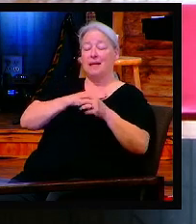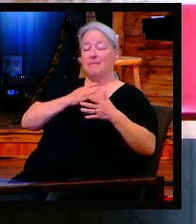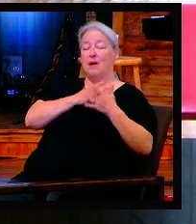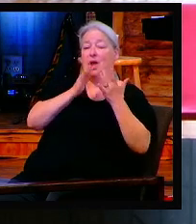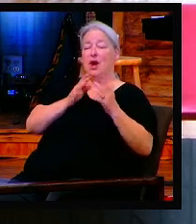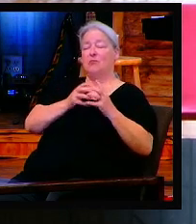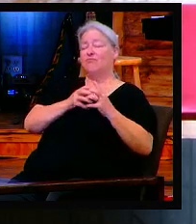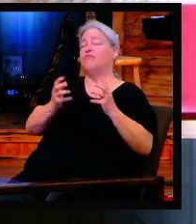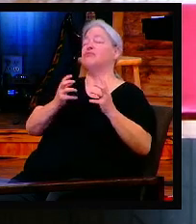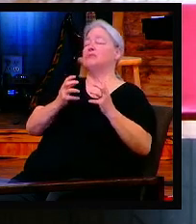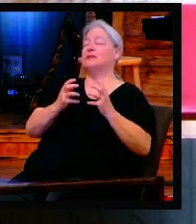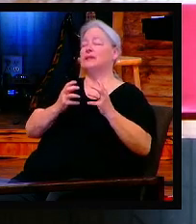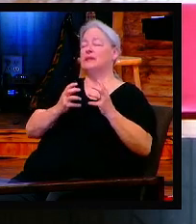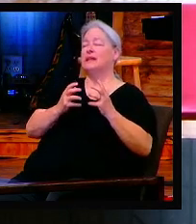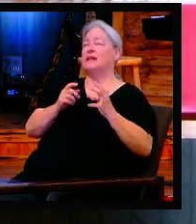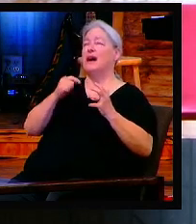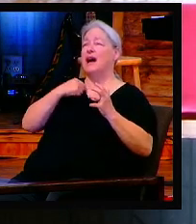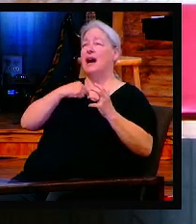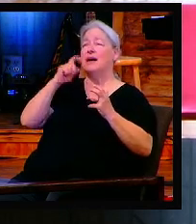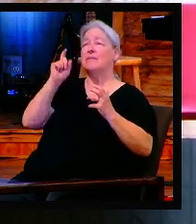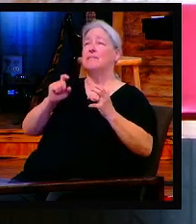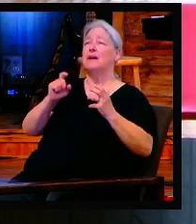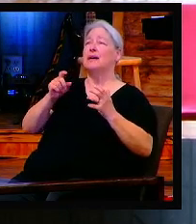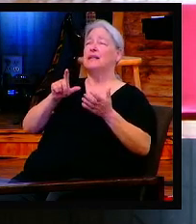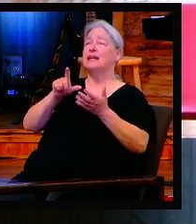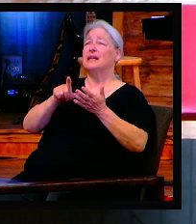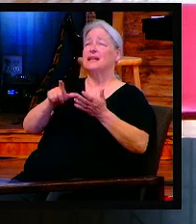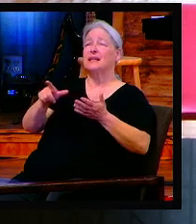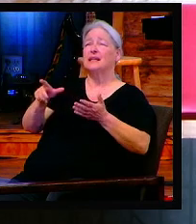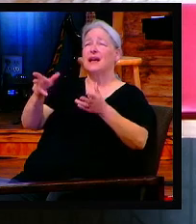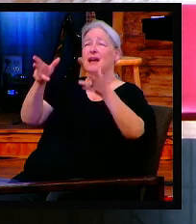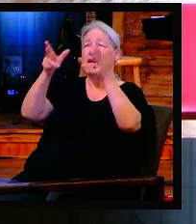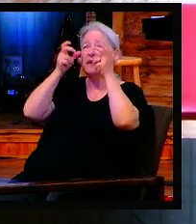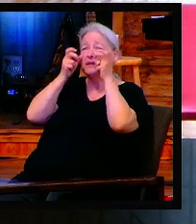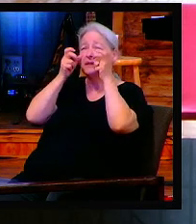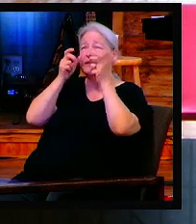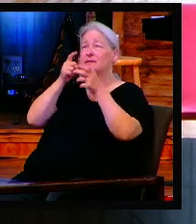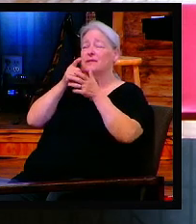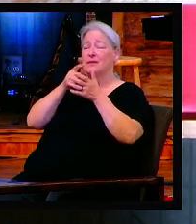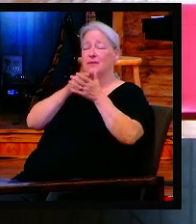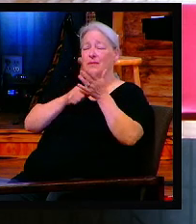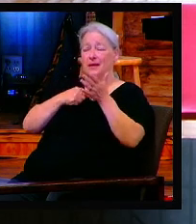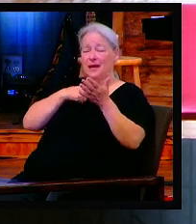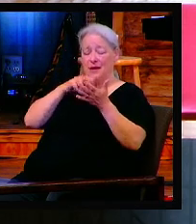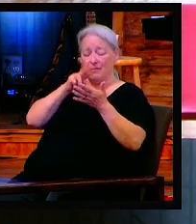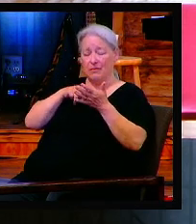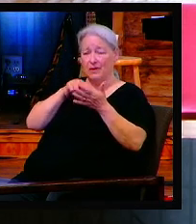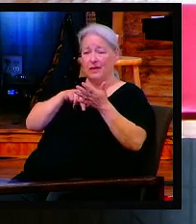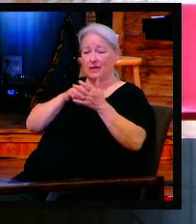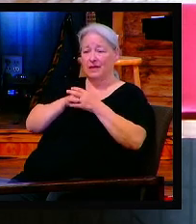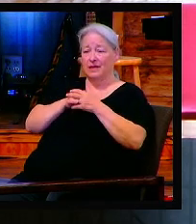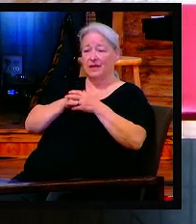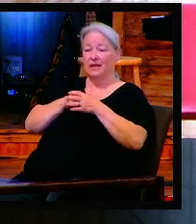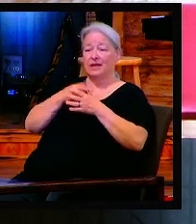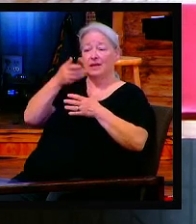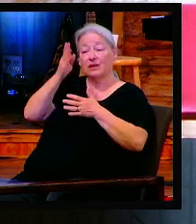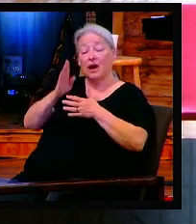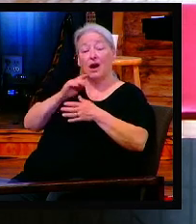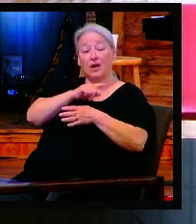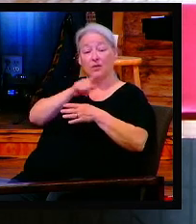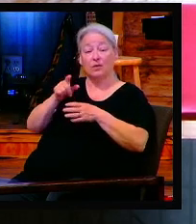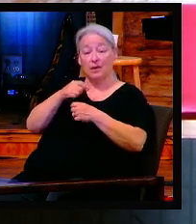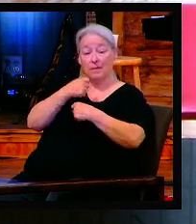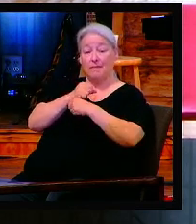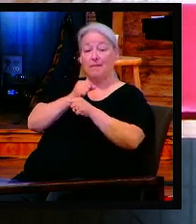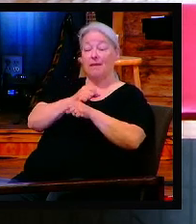anything I'm doing. I got to listen to what you're reading. God will make you a lover of him and he doesn't mash on you. He